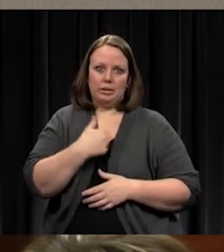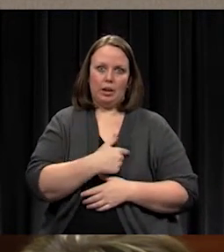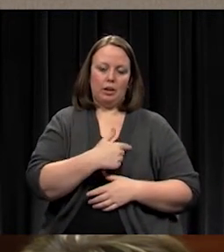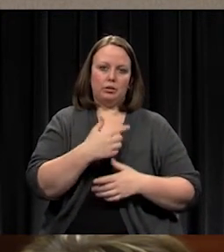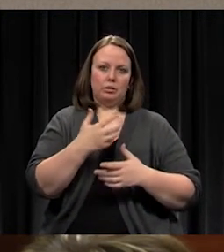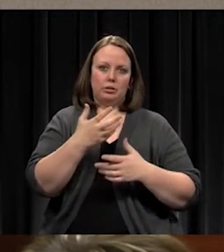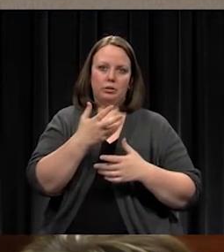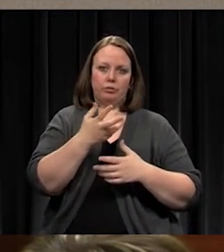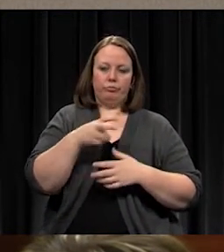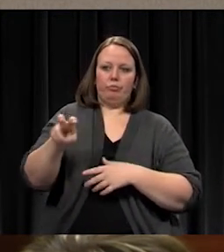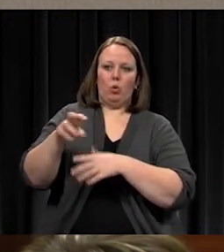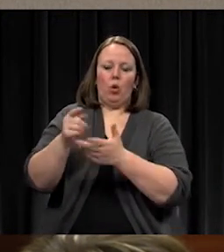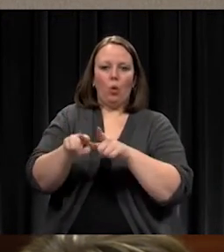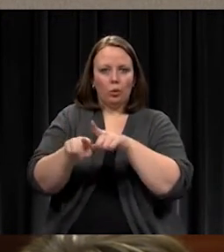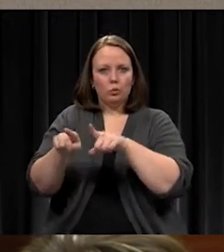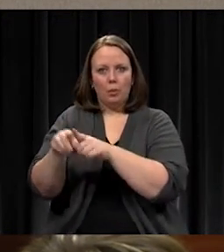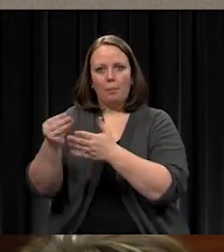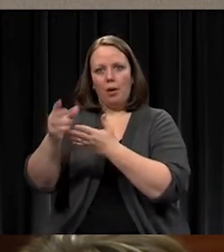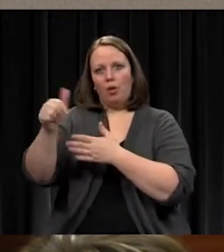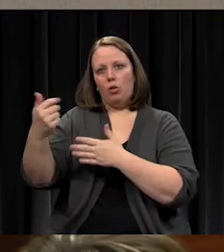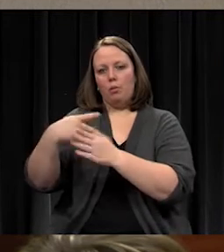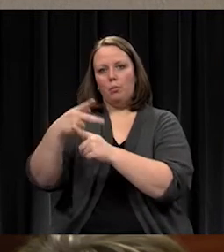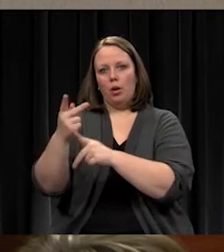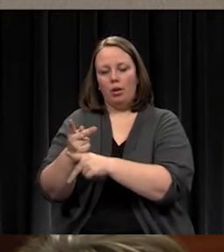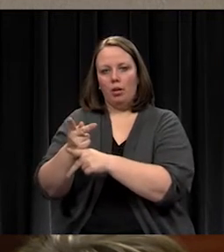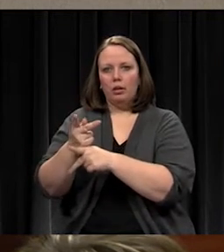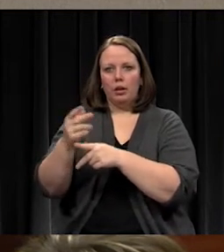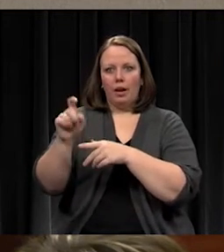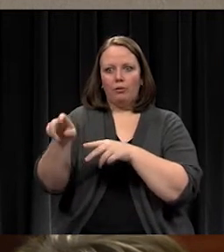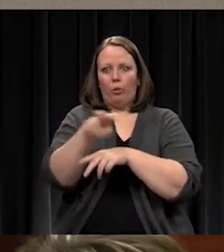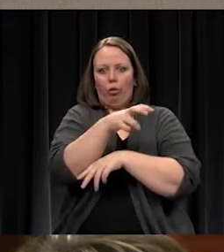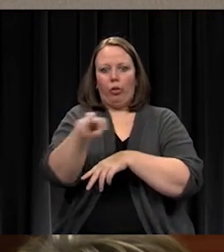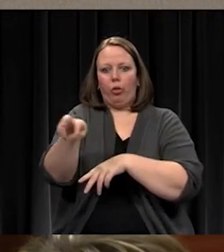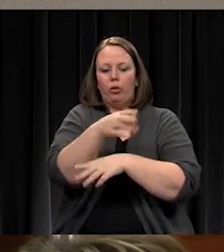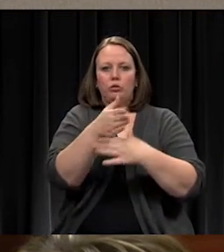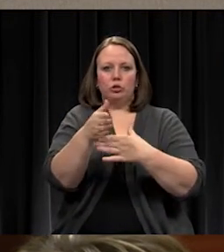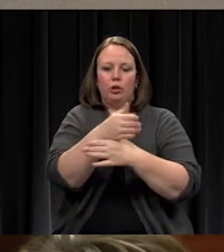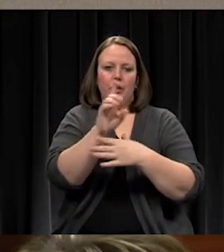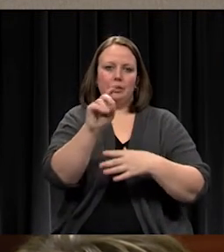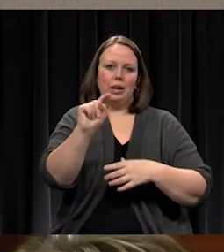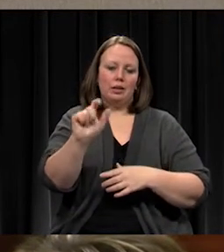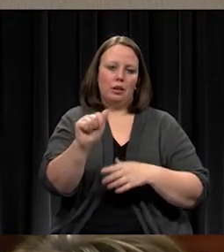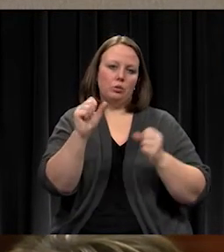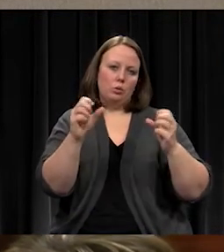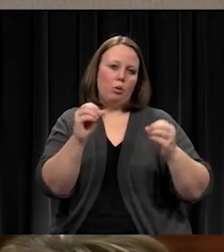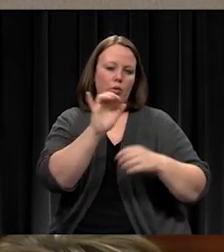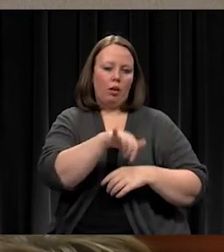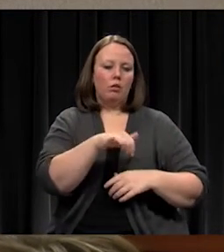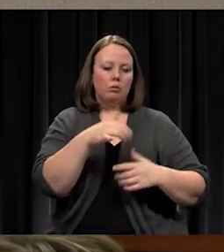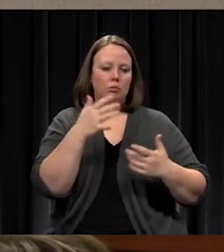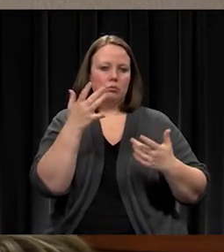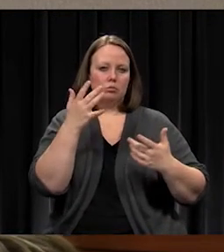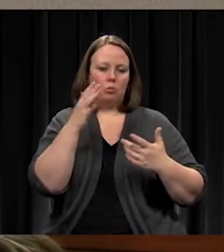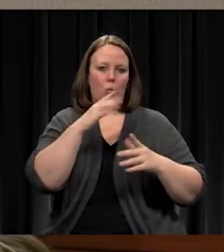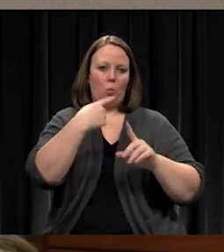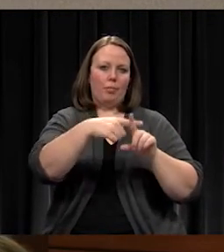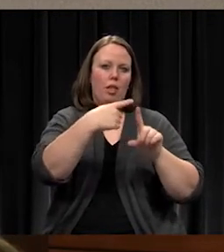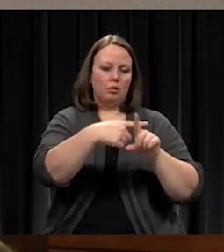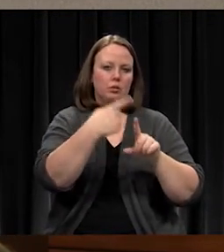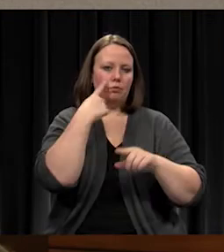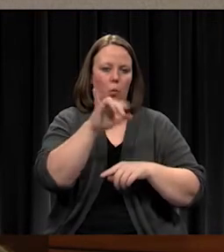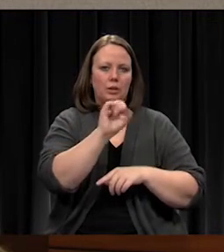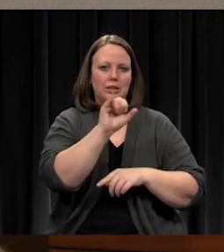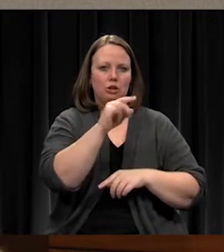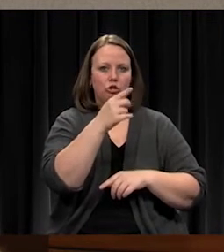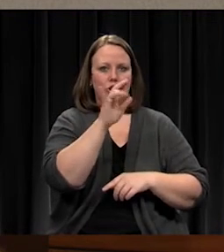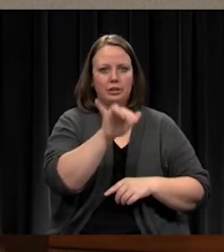on these standalone products. And then you're pushing and pulling data between the two systems. And so that was a real plus when we started